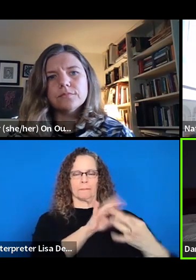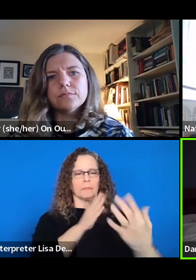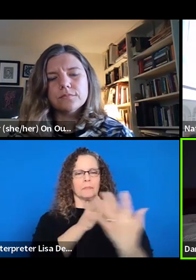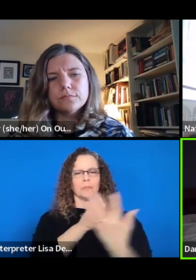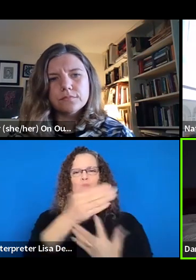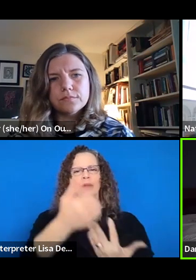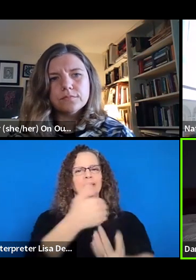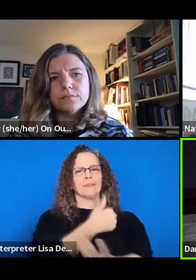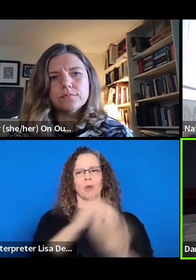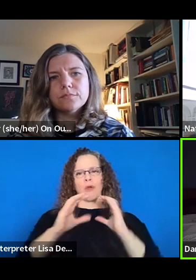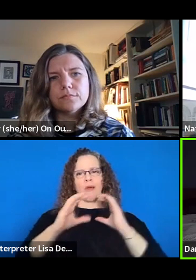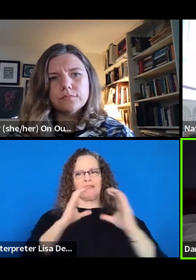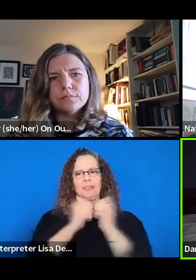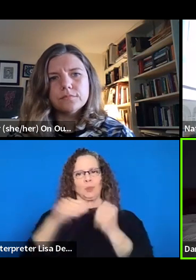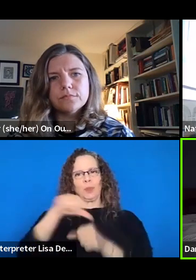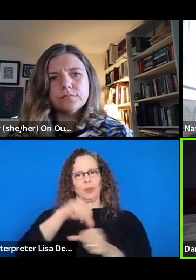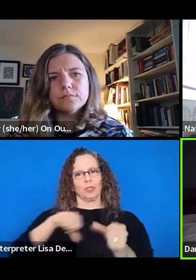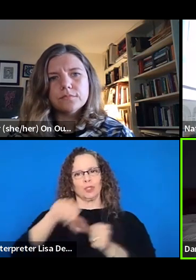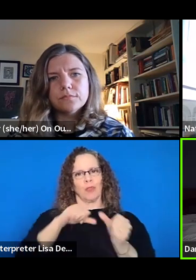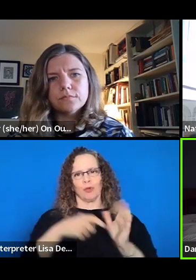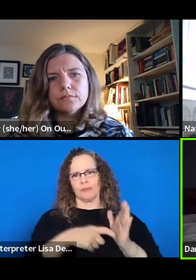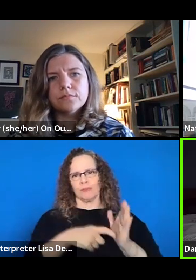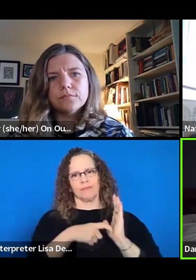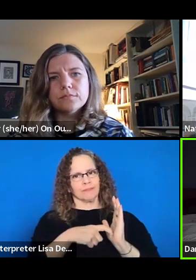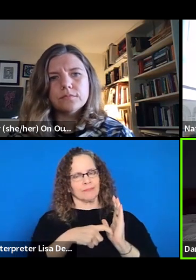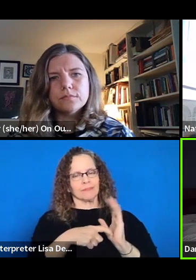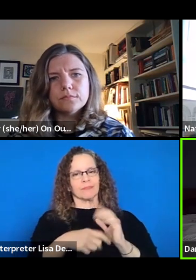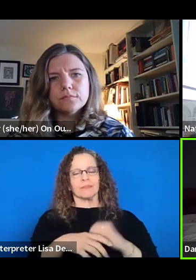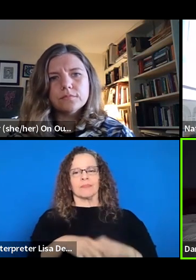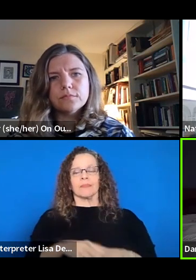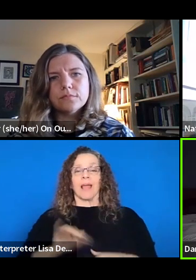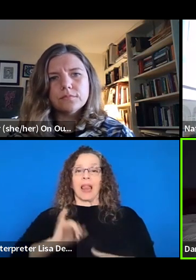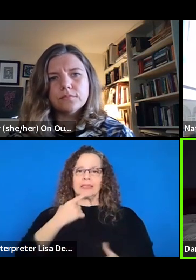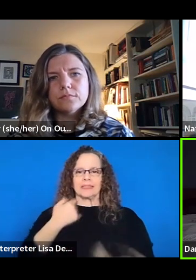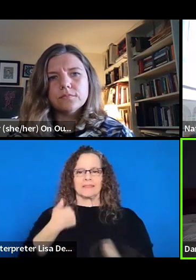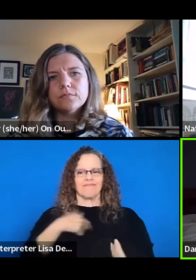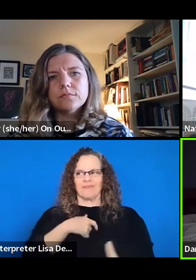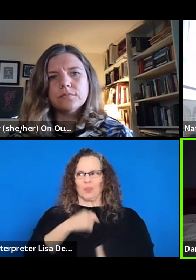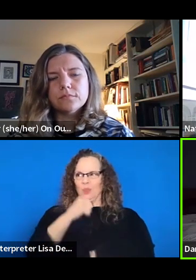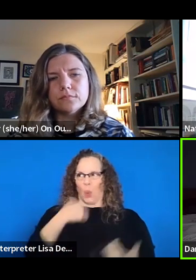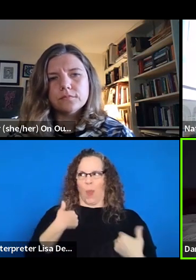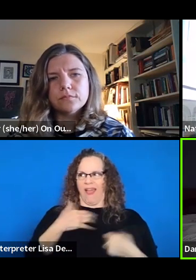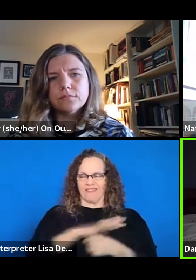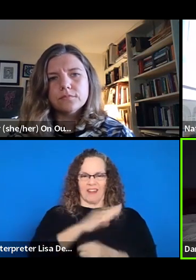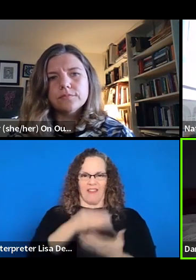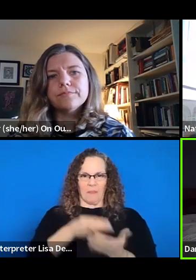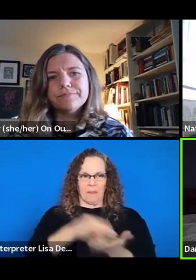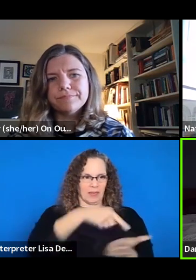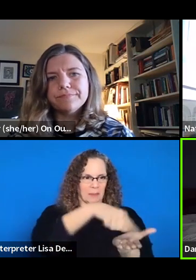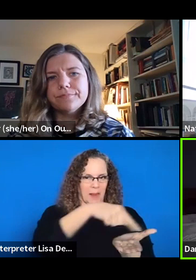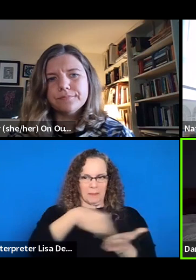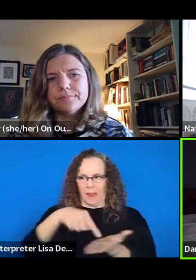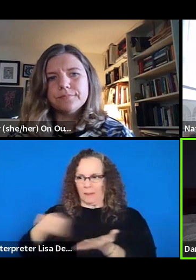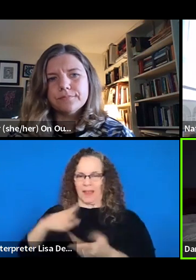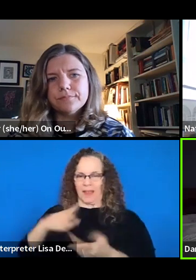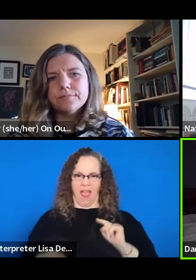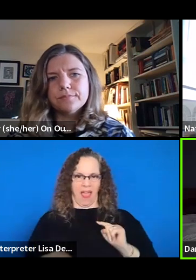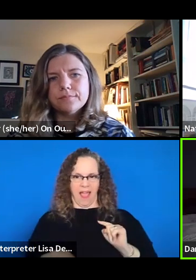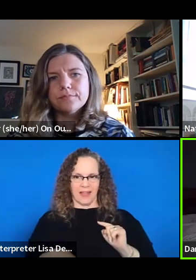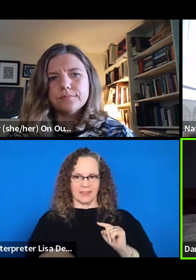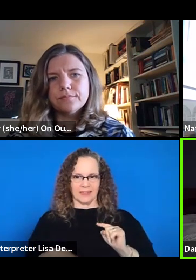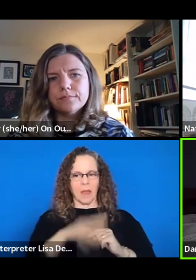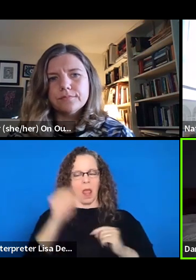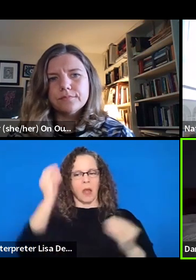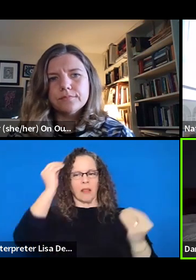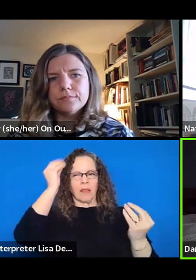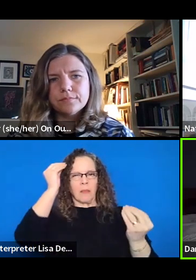with one another, um, to talk about like, okay, well, we don't have enough money to pay all of us. So how should this money be moving? Right. And also thinking about like, we're trying